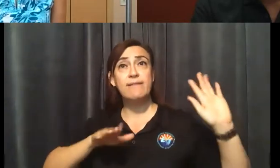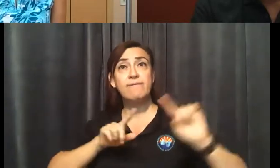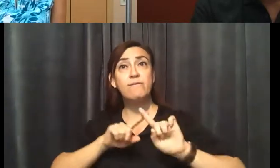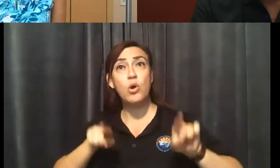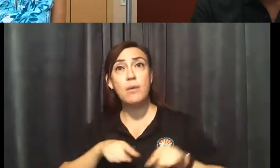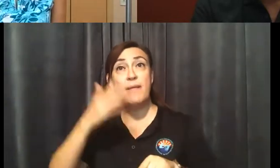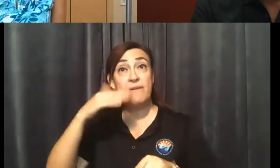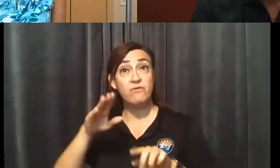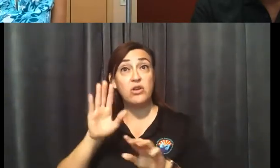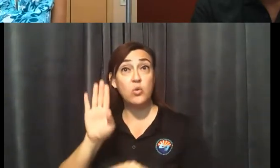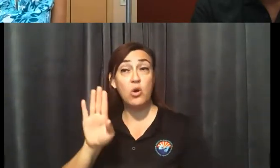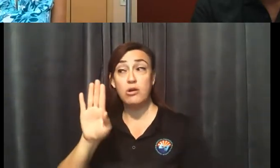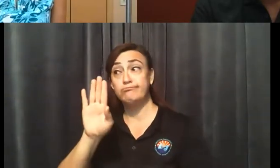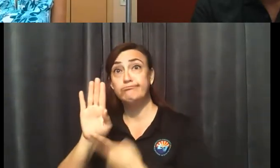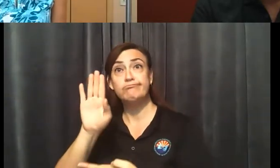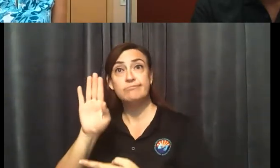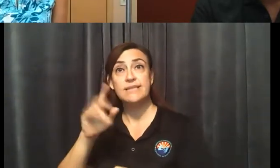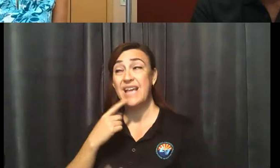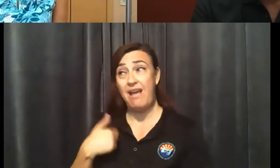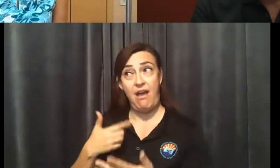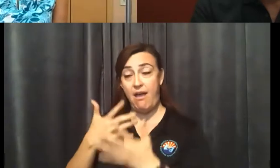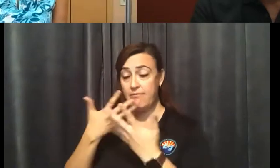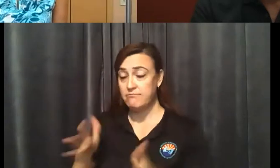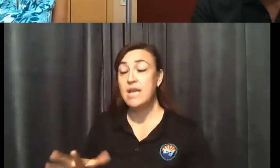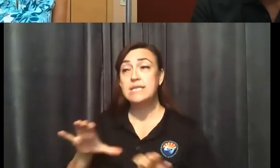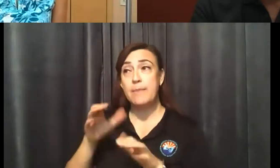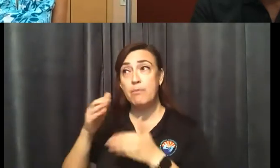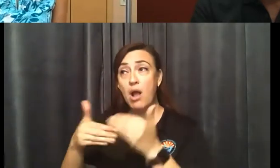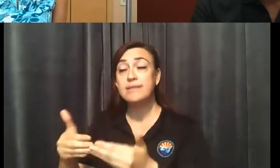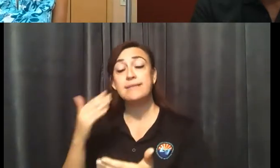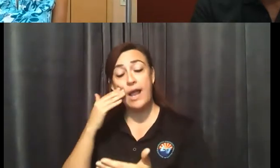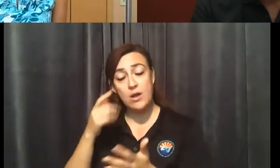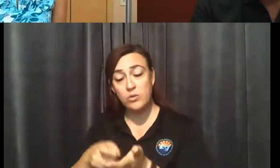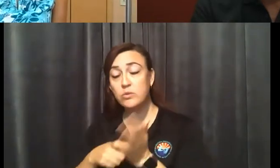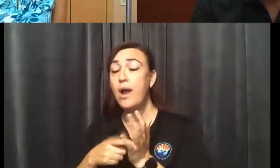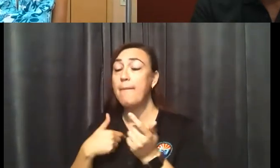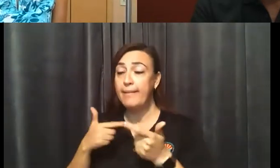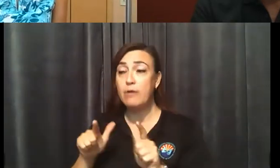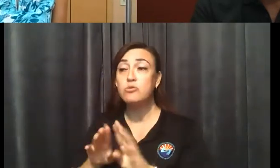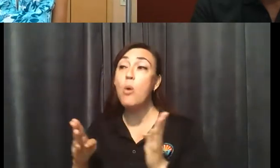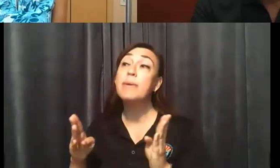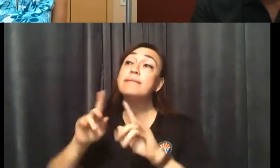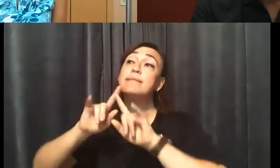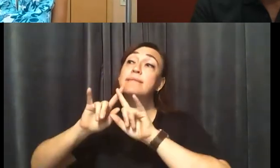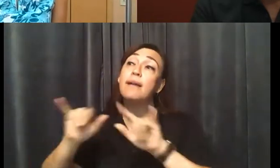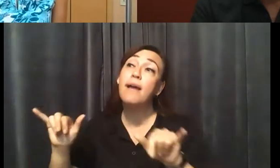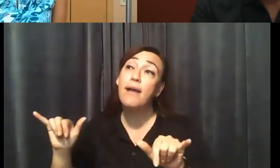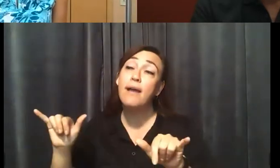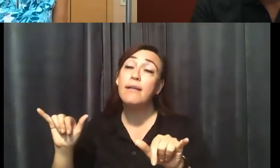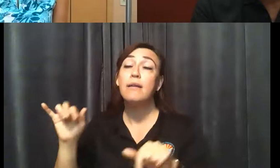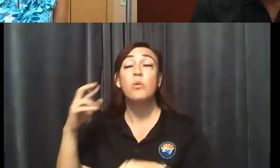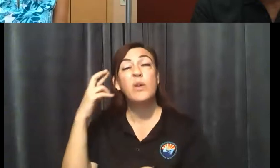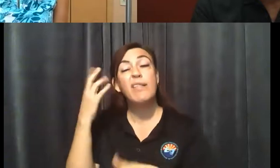you've gone through the process, that you know what's required, and that you are allowed to be open, but also to realize that,